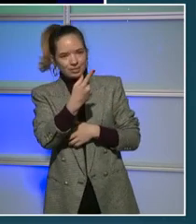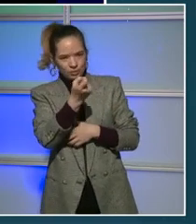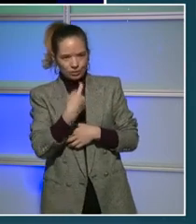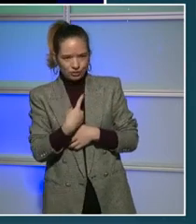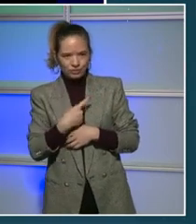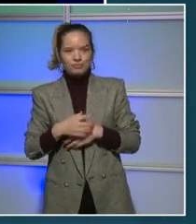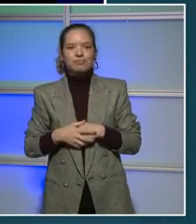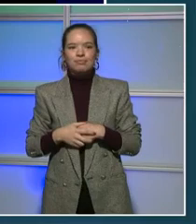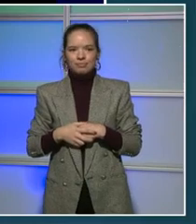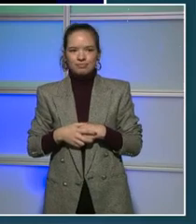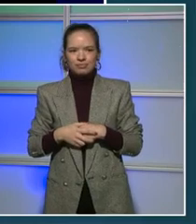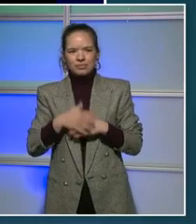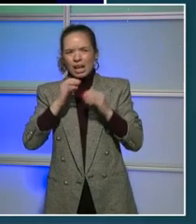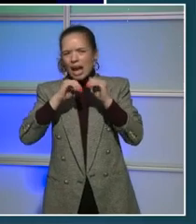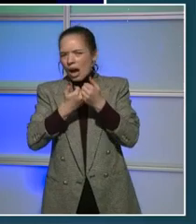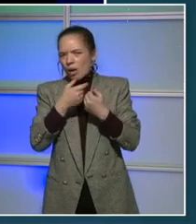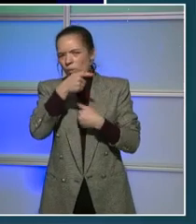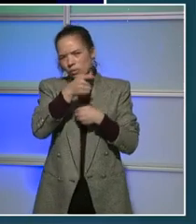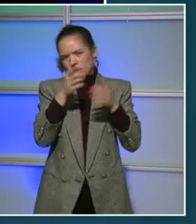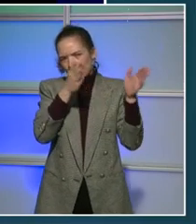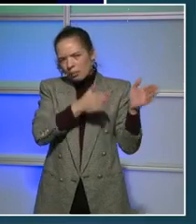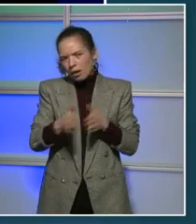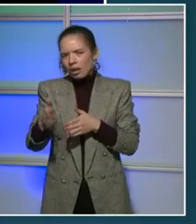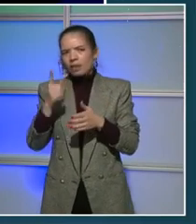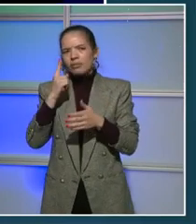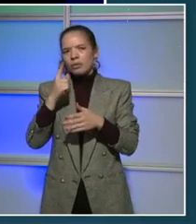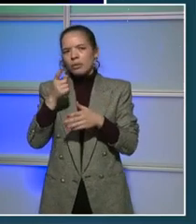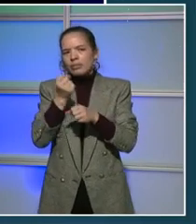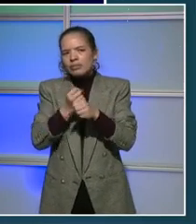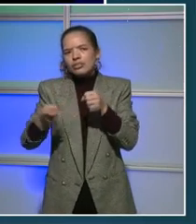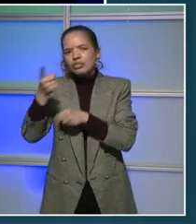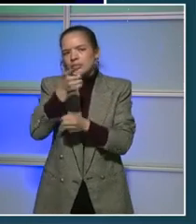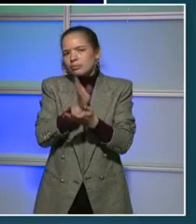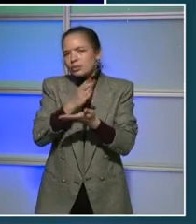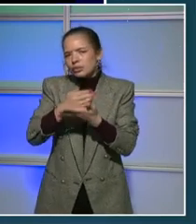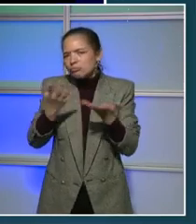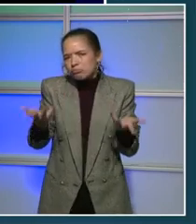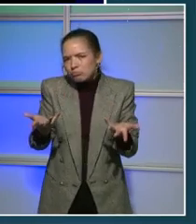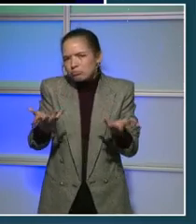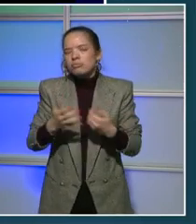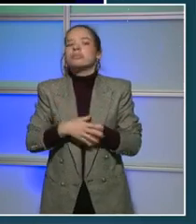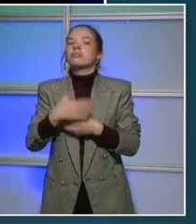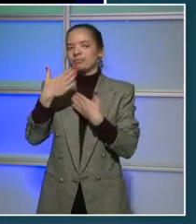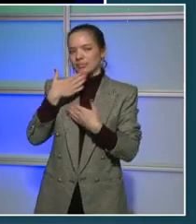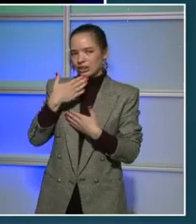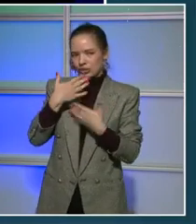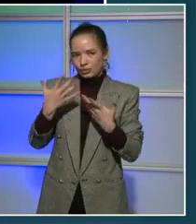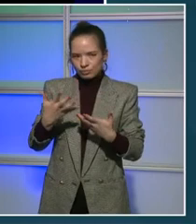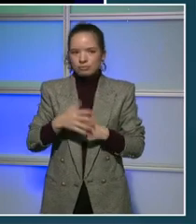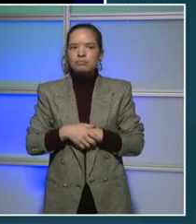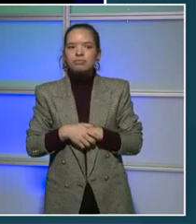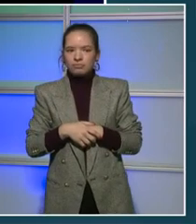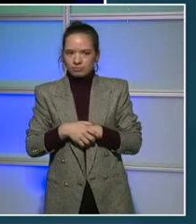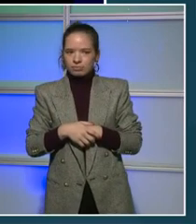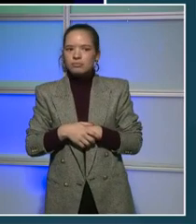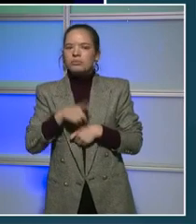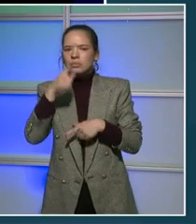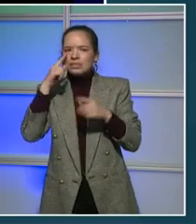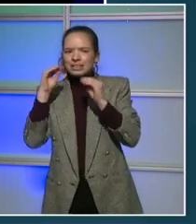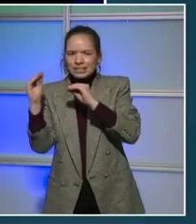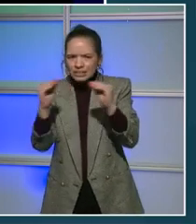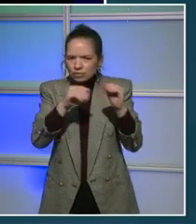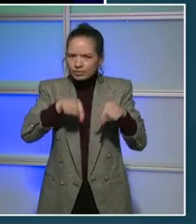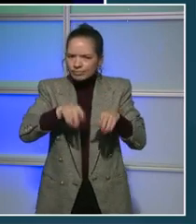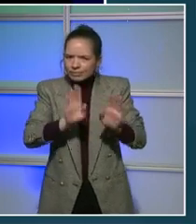FY23 budget, but we have made certainly educating our children about food and nutrition